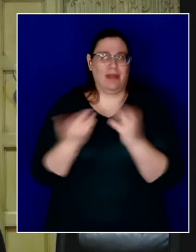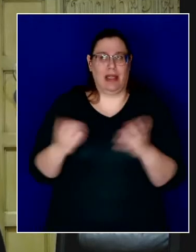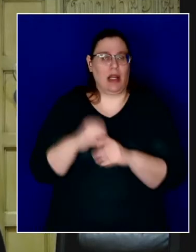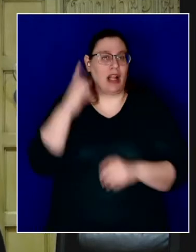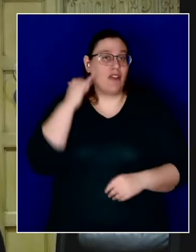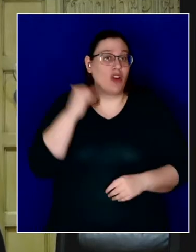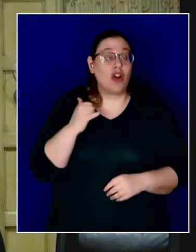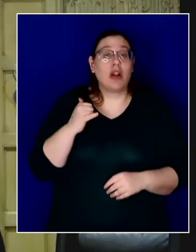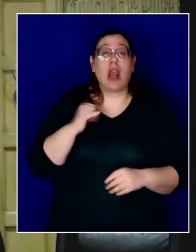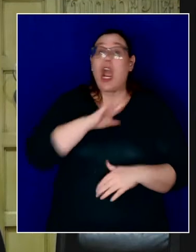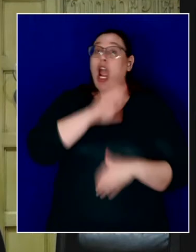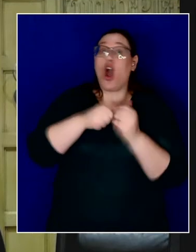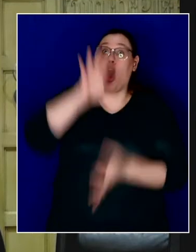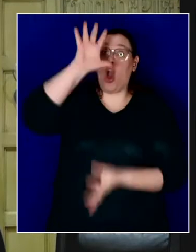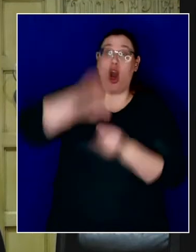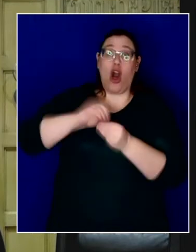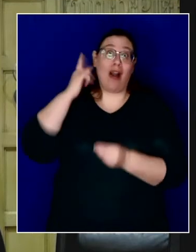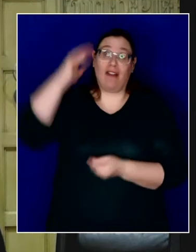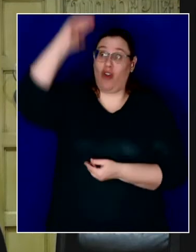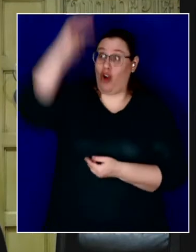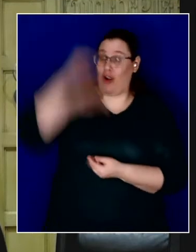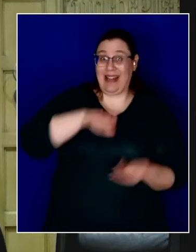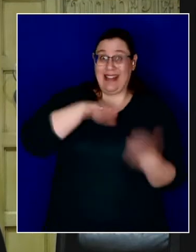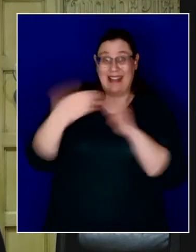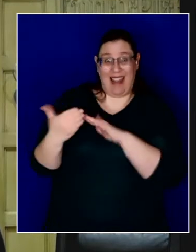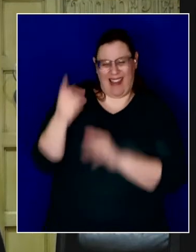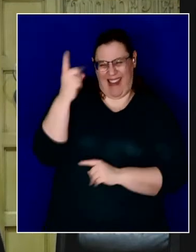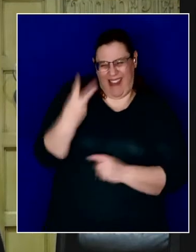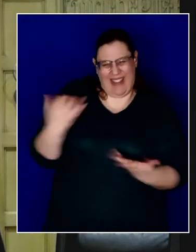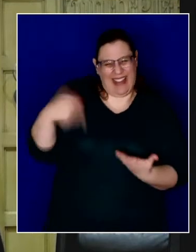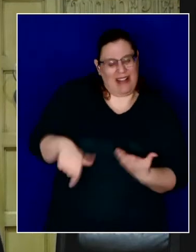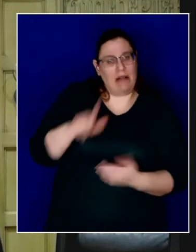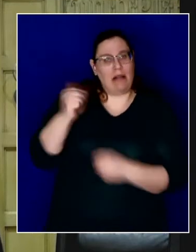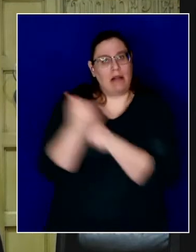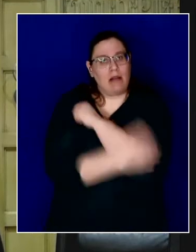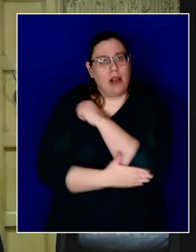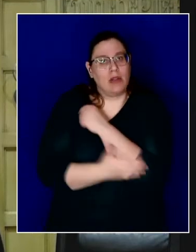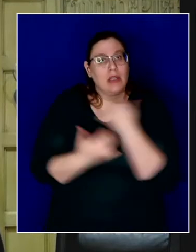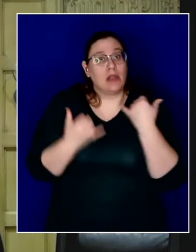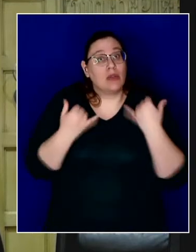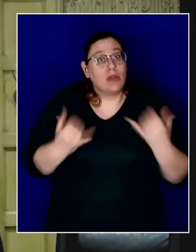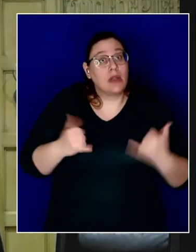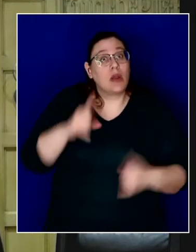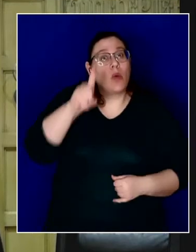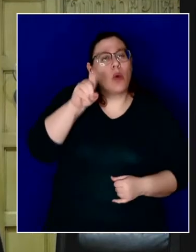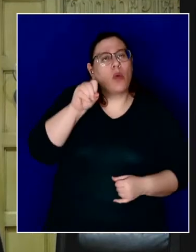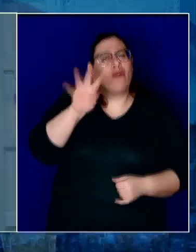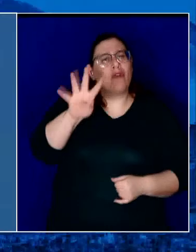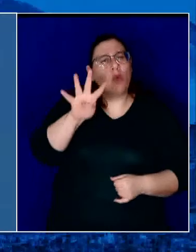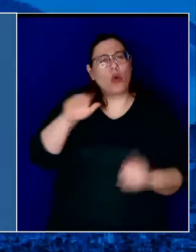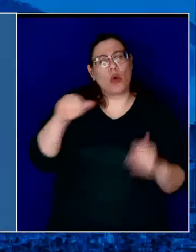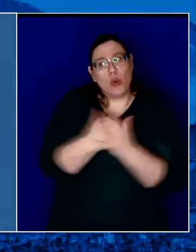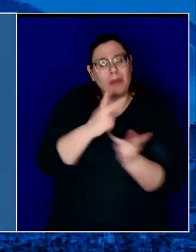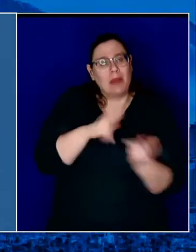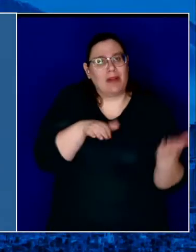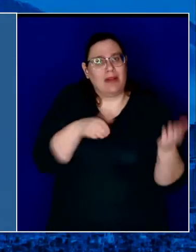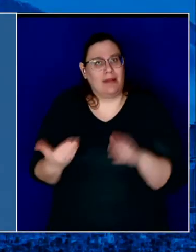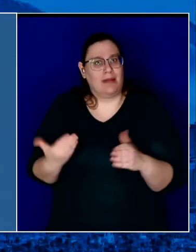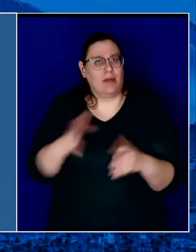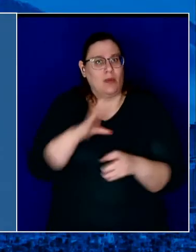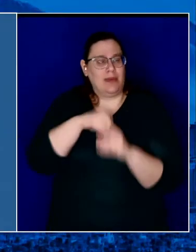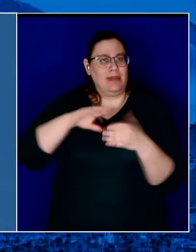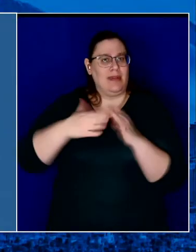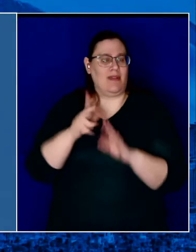deaths here in LA County. Today, there were 104 new deaths in the city of LA,